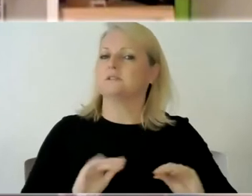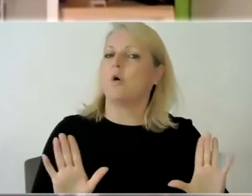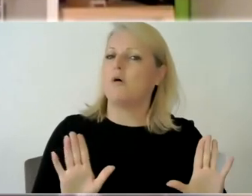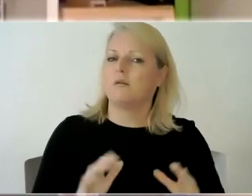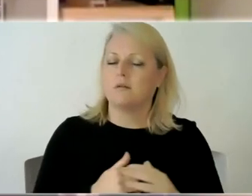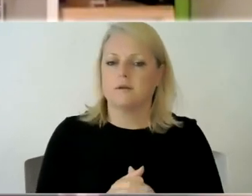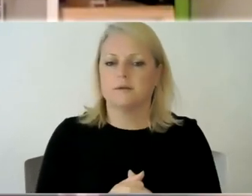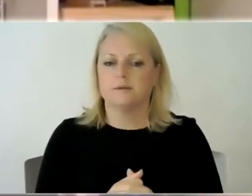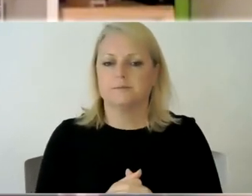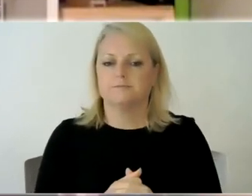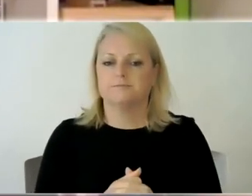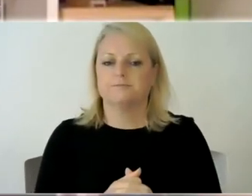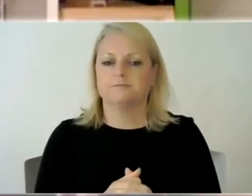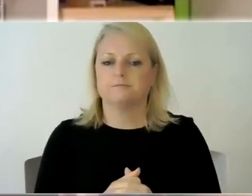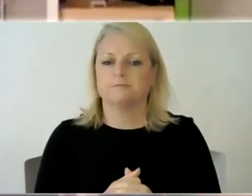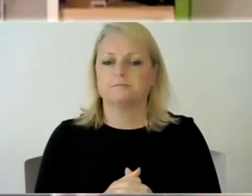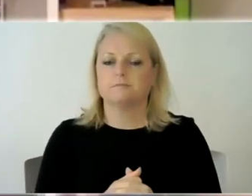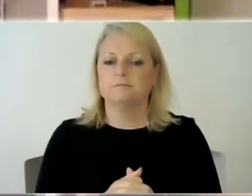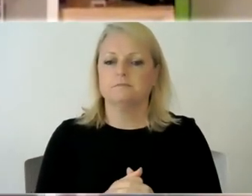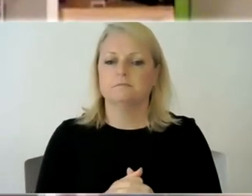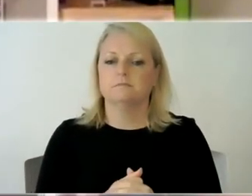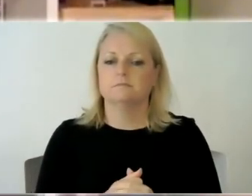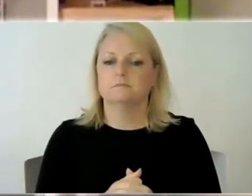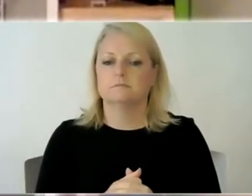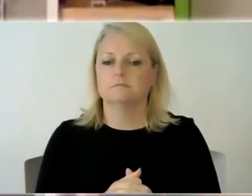and i guess just just